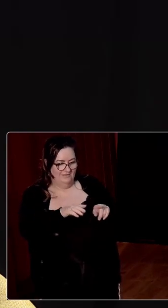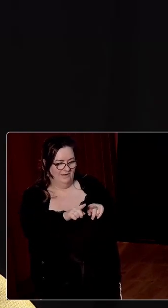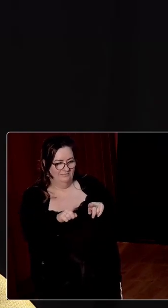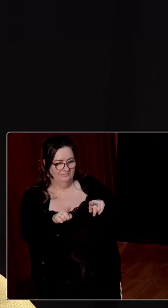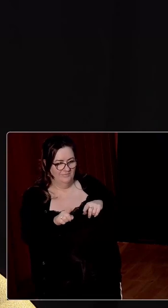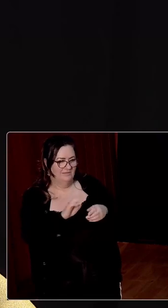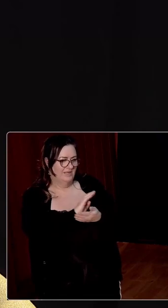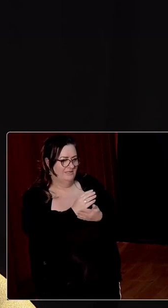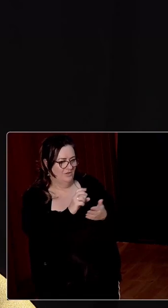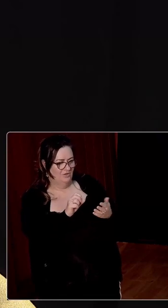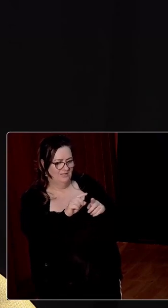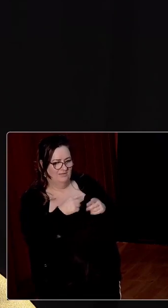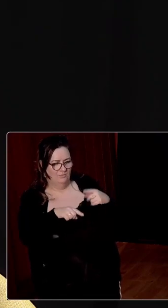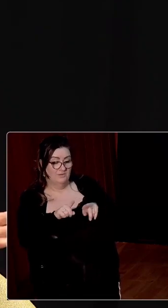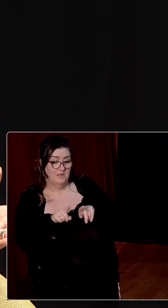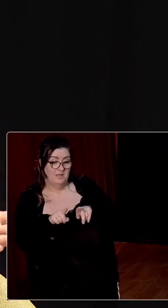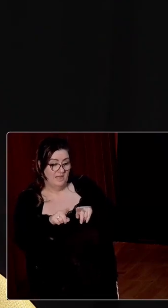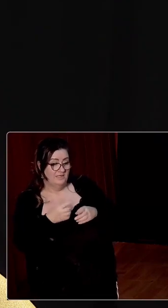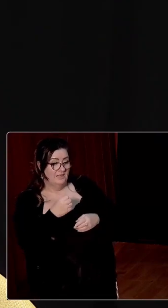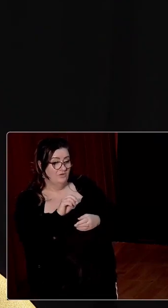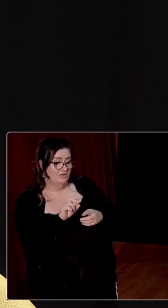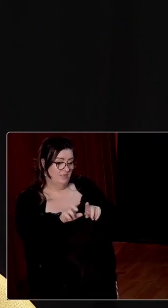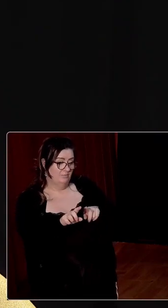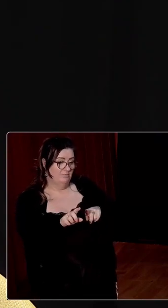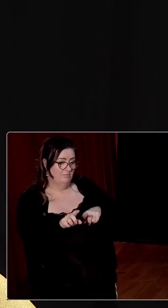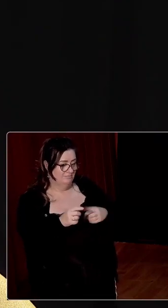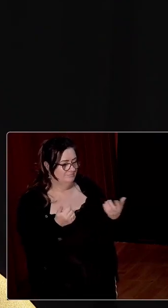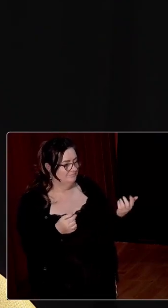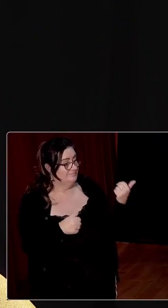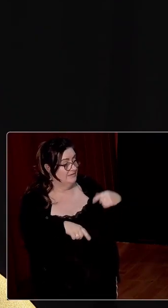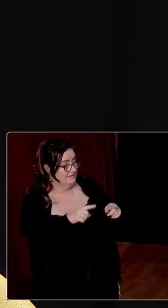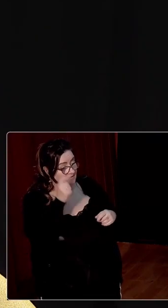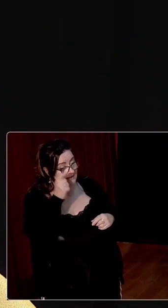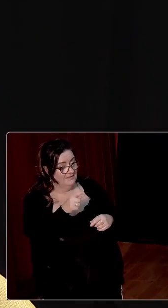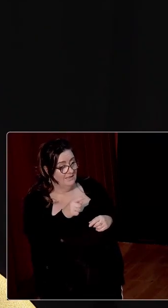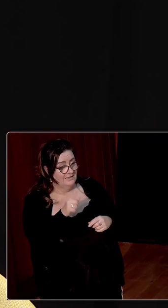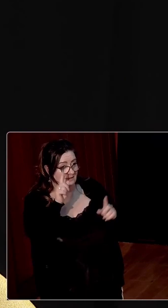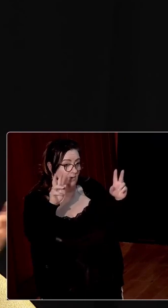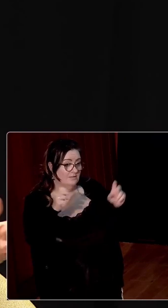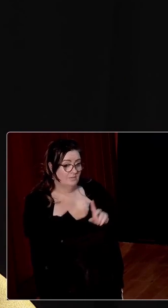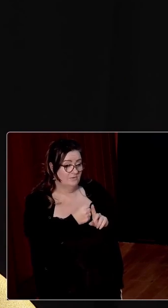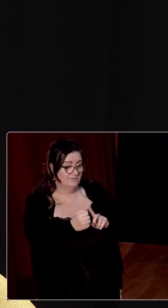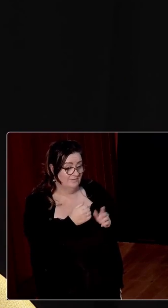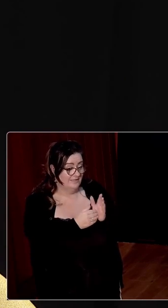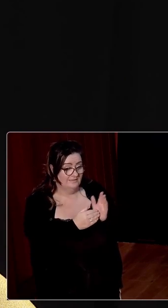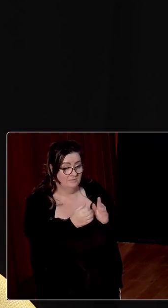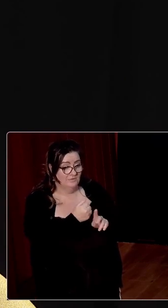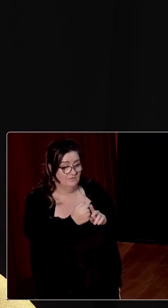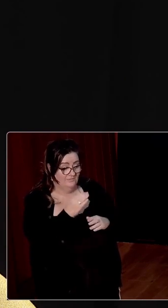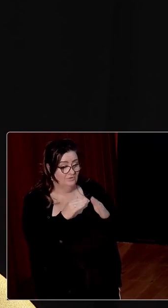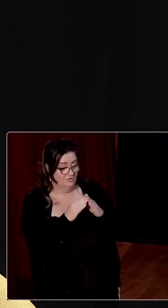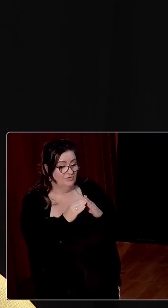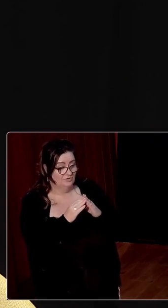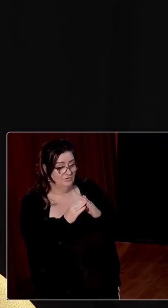the end of that decade in the 1930s. And, and to just pick up on that anonymous question, I think it was abusive. Yes, it was abusive. The